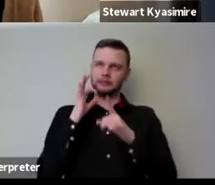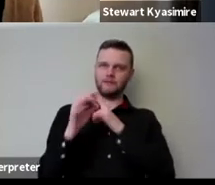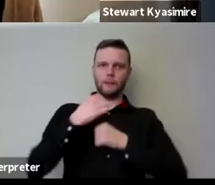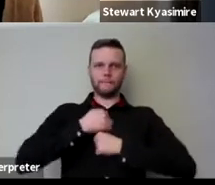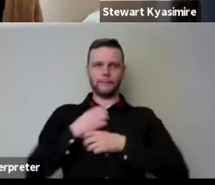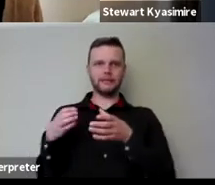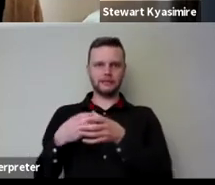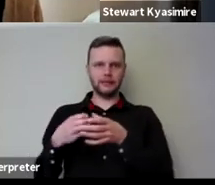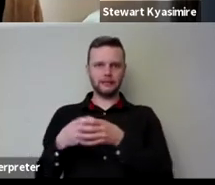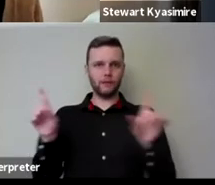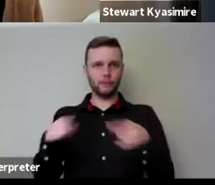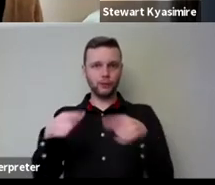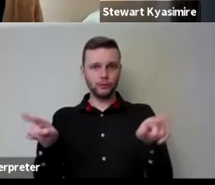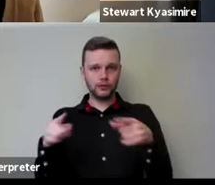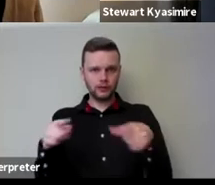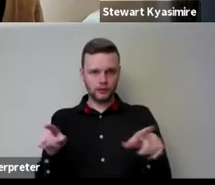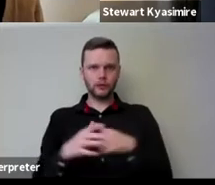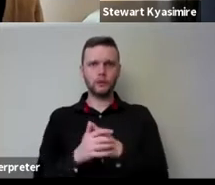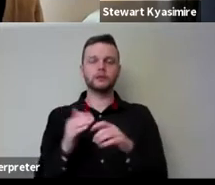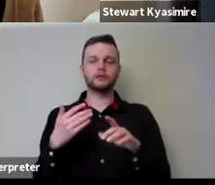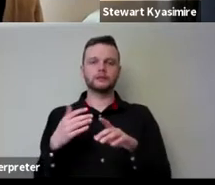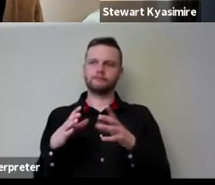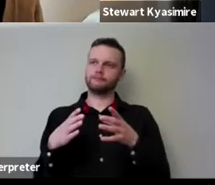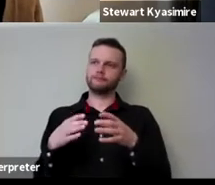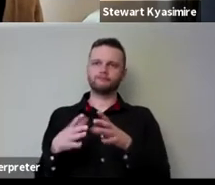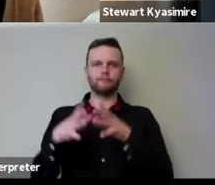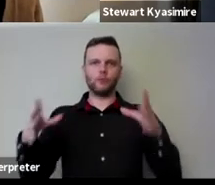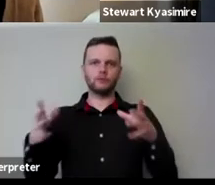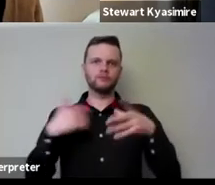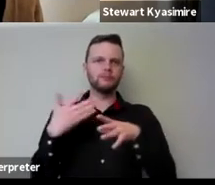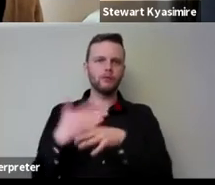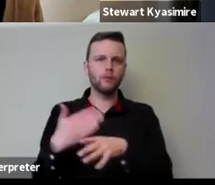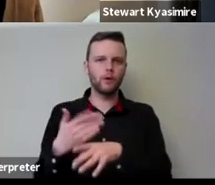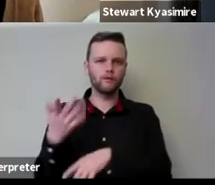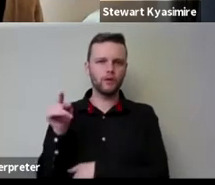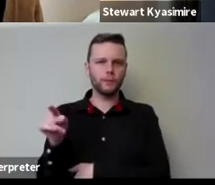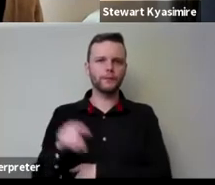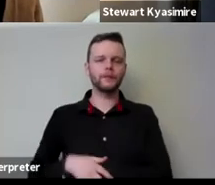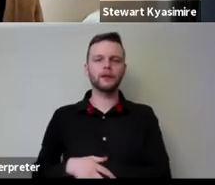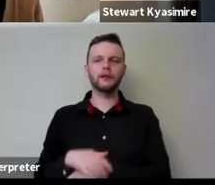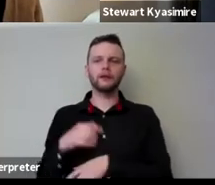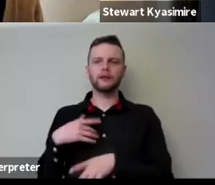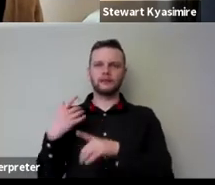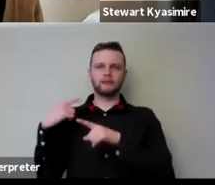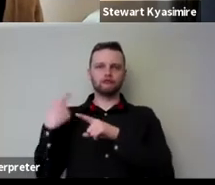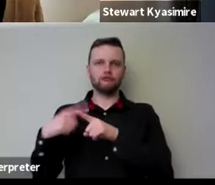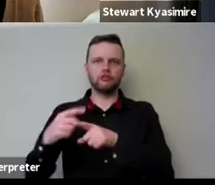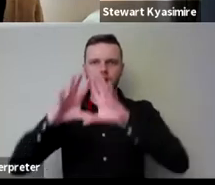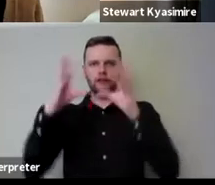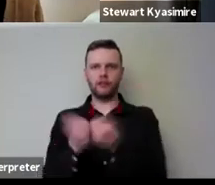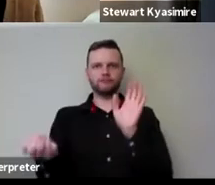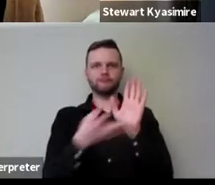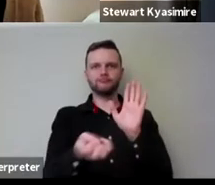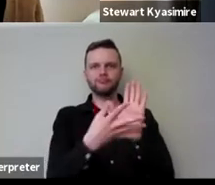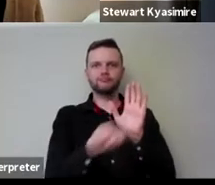think of music which is the the bulk of where i and make my work in this same rush to on online um